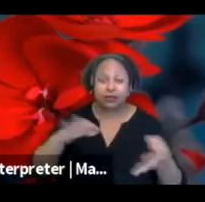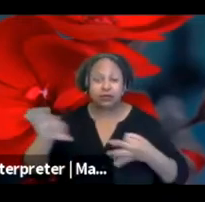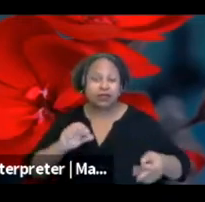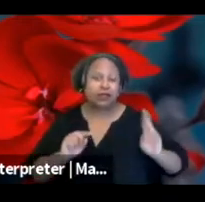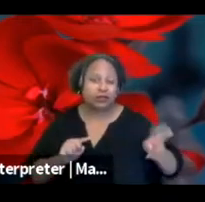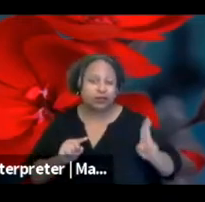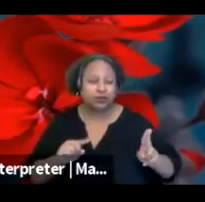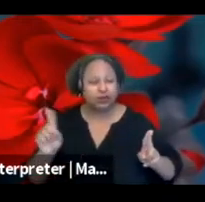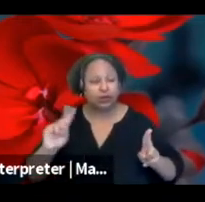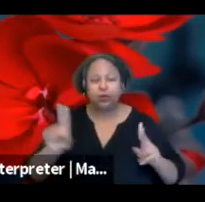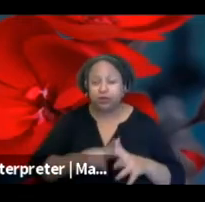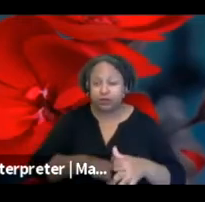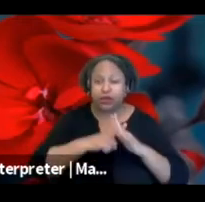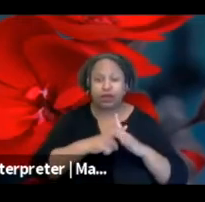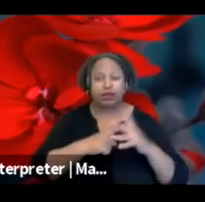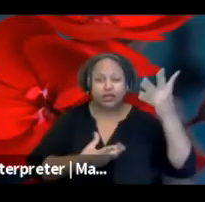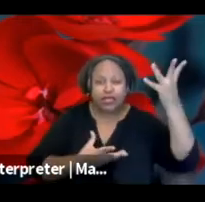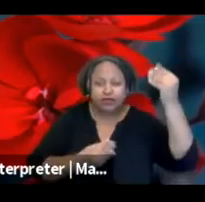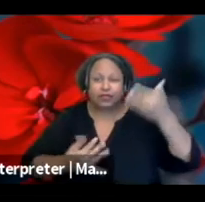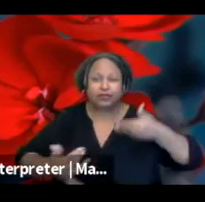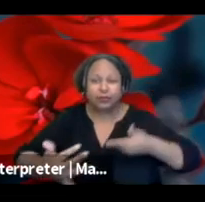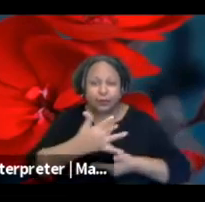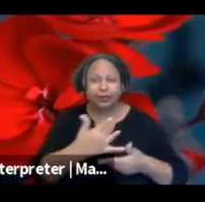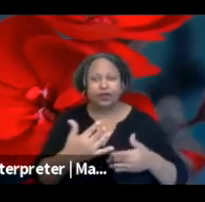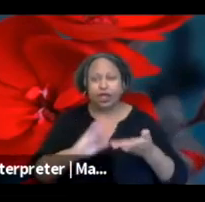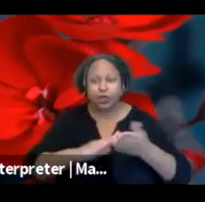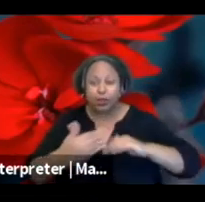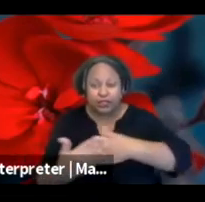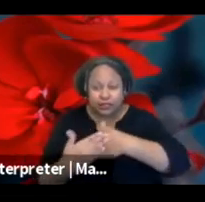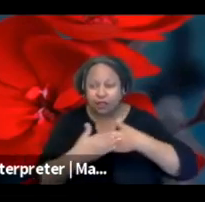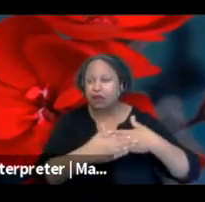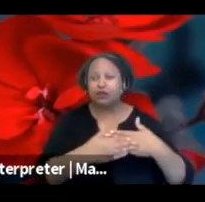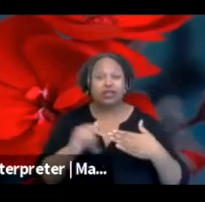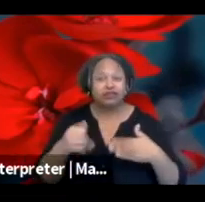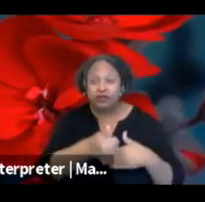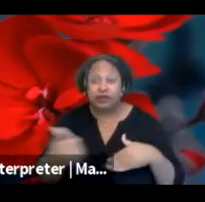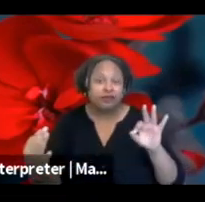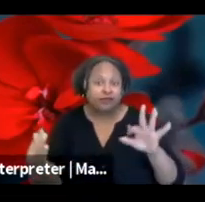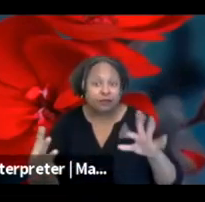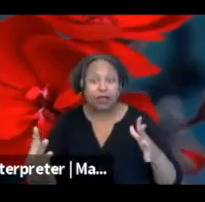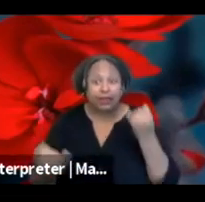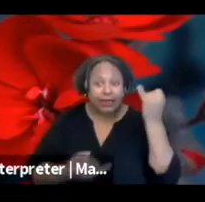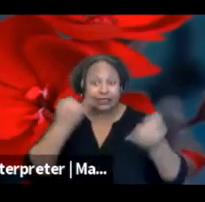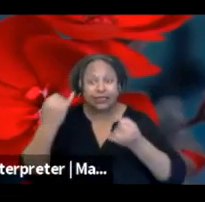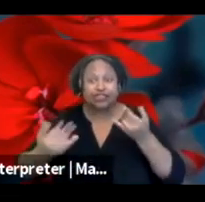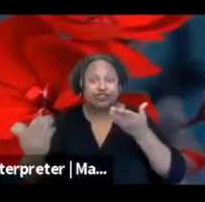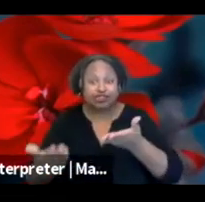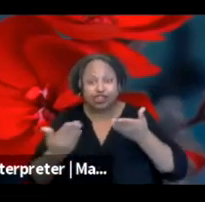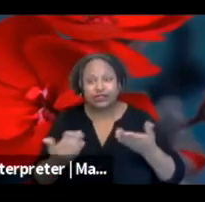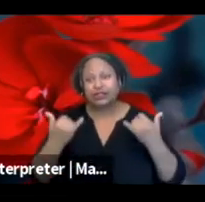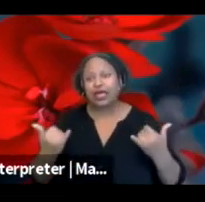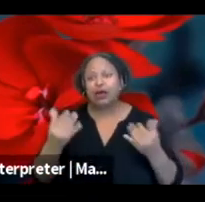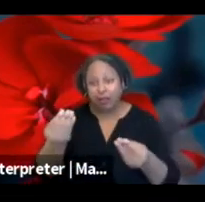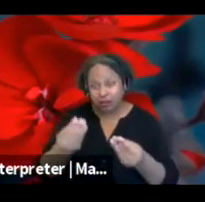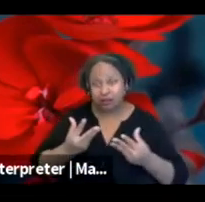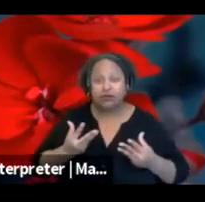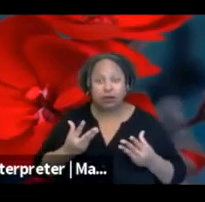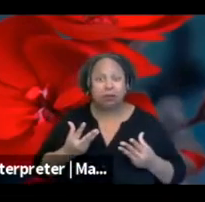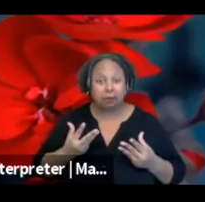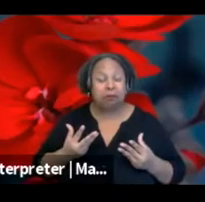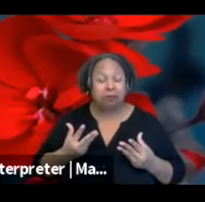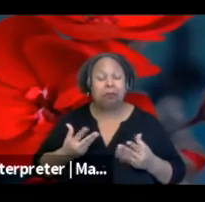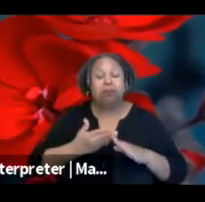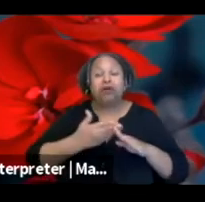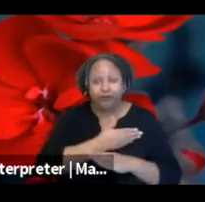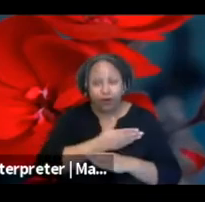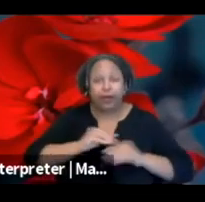we're at right now. And if anyone has any suggestions, there's an opportunity to really kind of get your